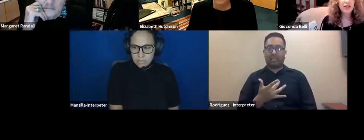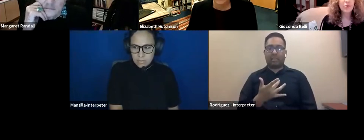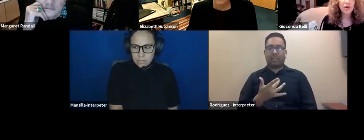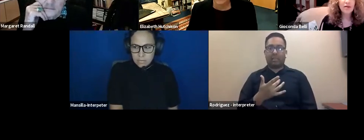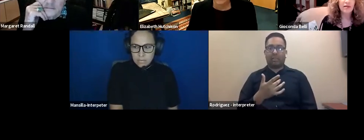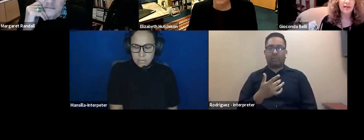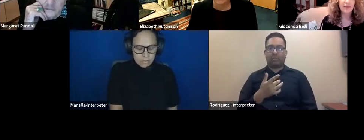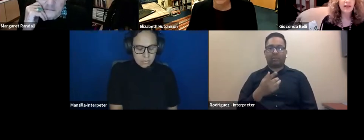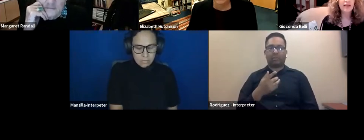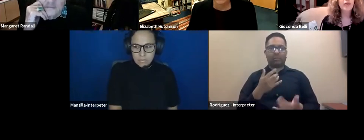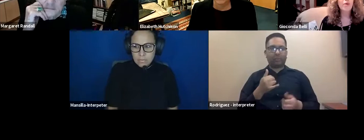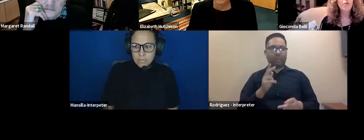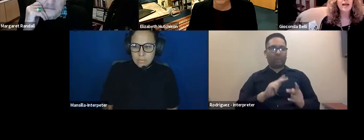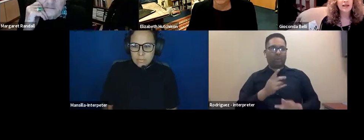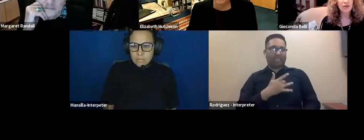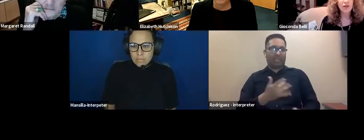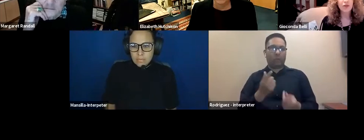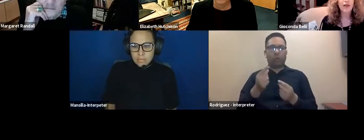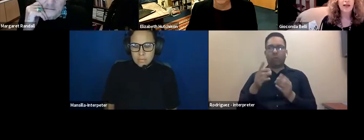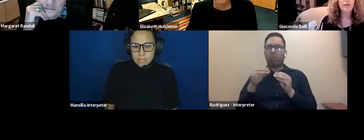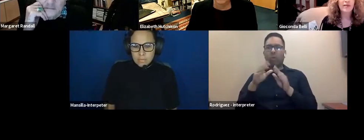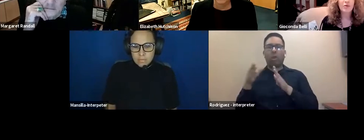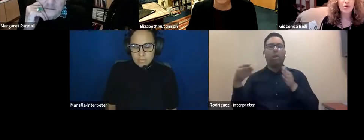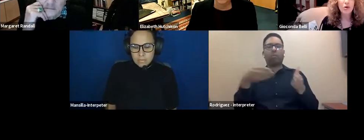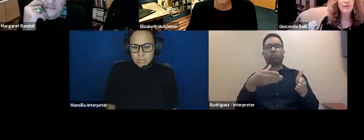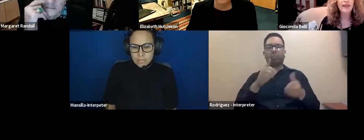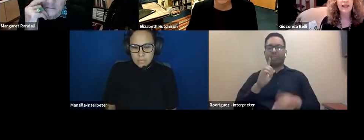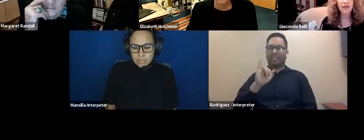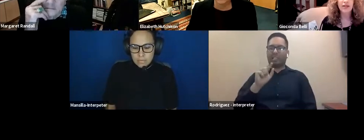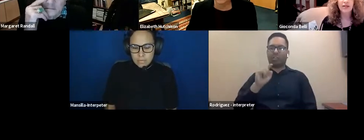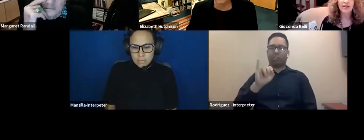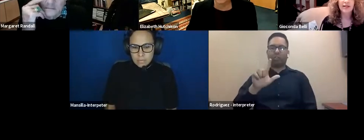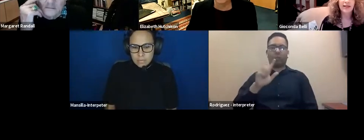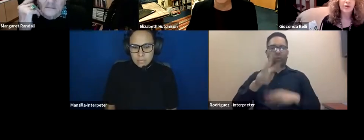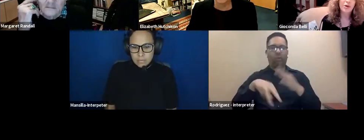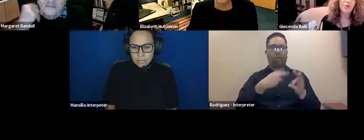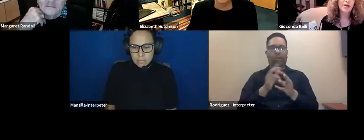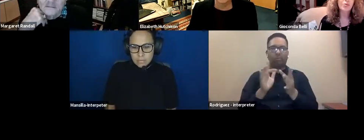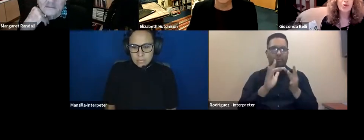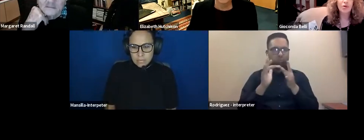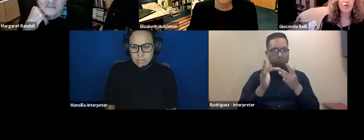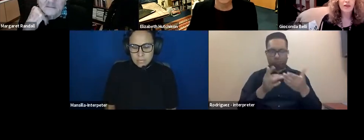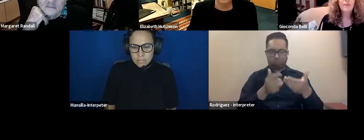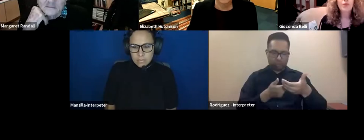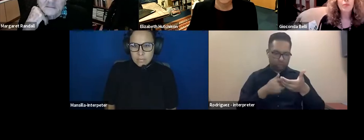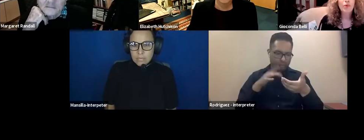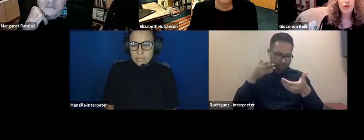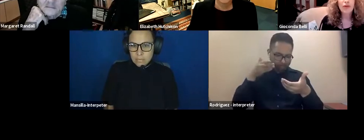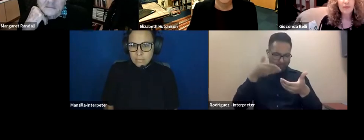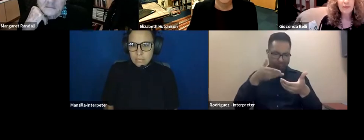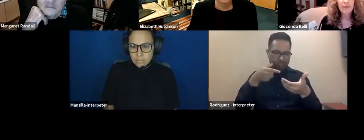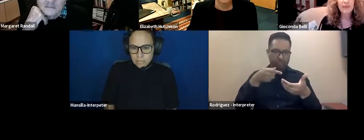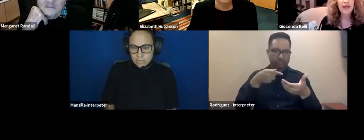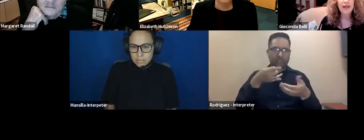this digital world, at least for a while, is going to kind of absorb the energies that otherwise would go to